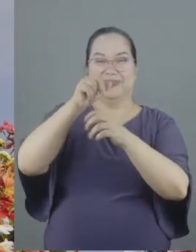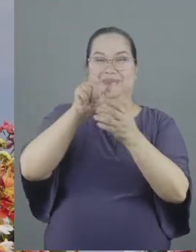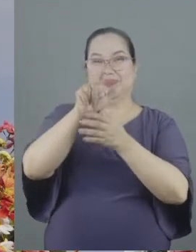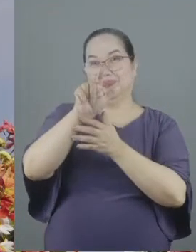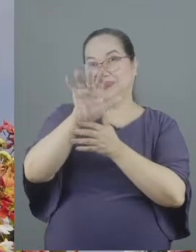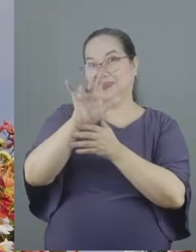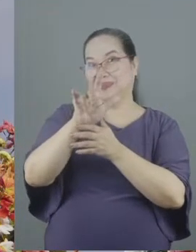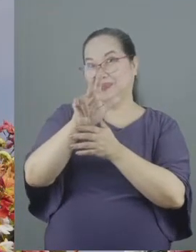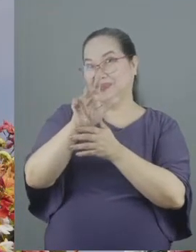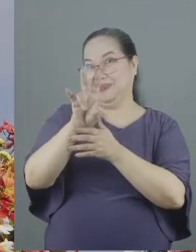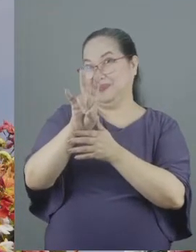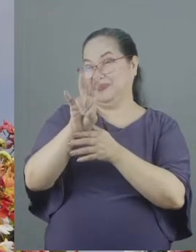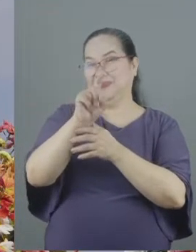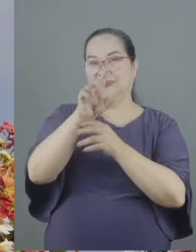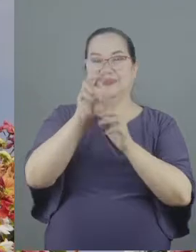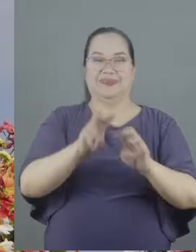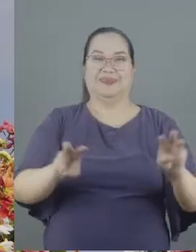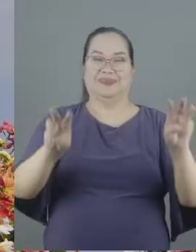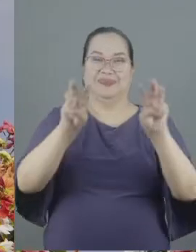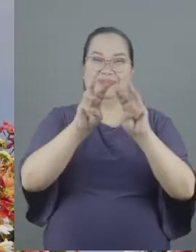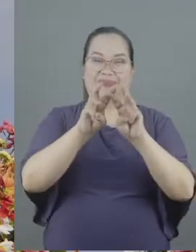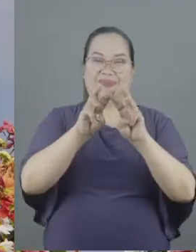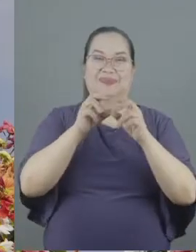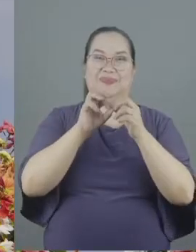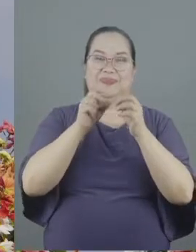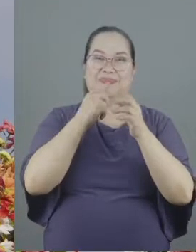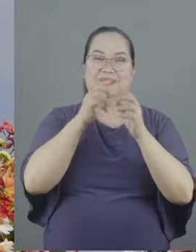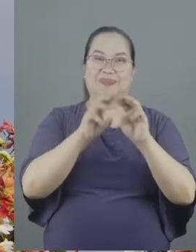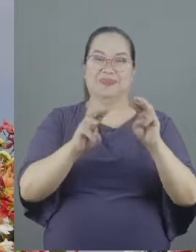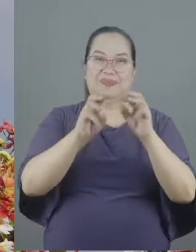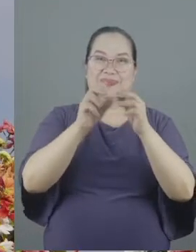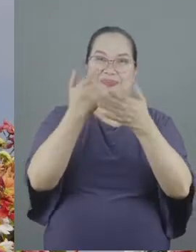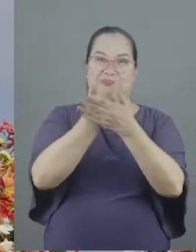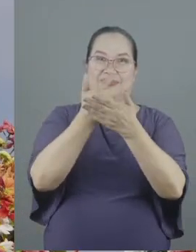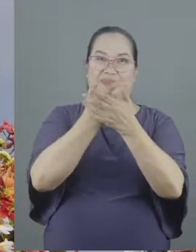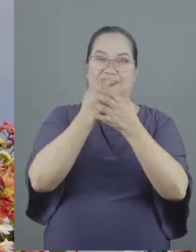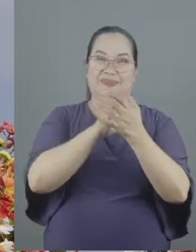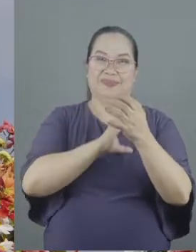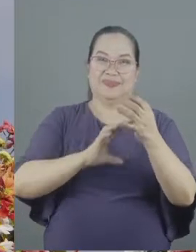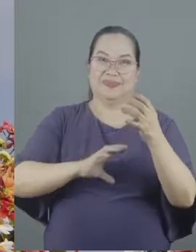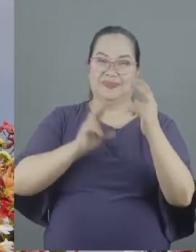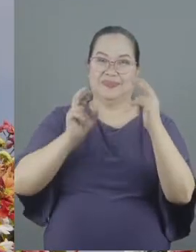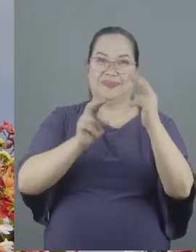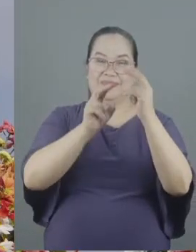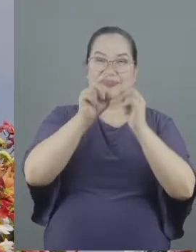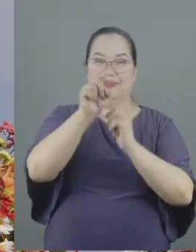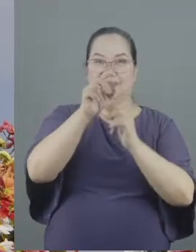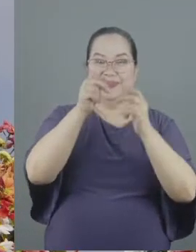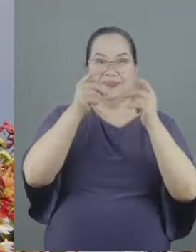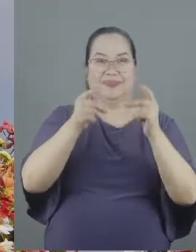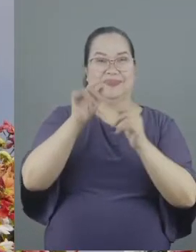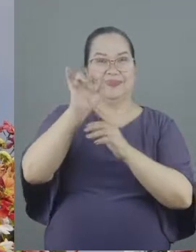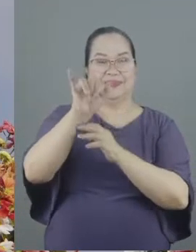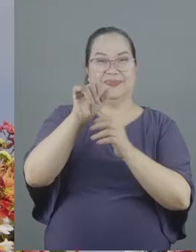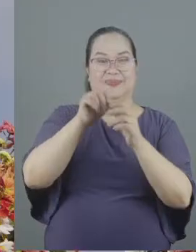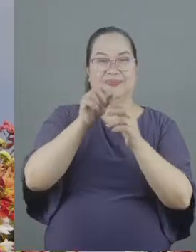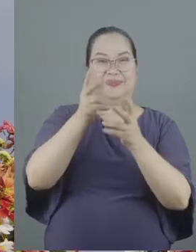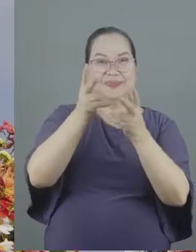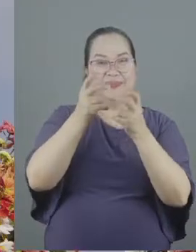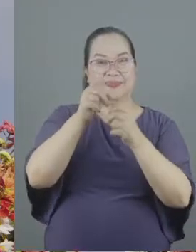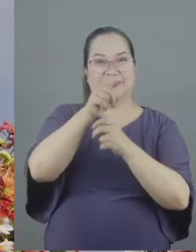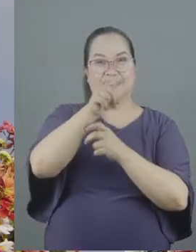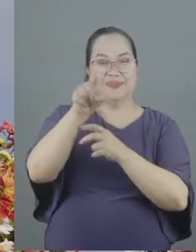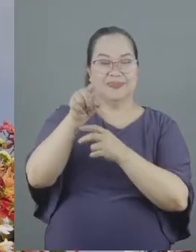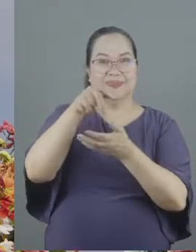your manner of life be worthy of the gospel of Christ so that whether I come and see you or am absent I may hear of you that you are